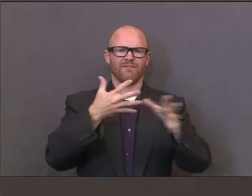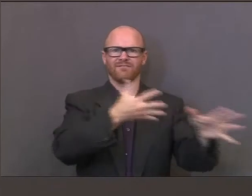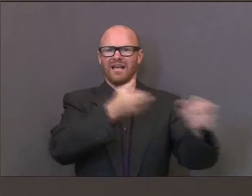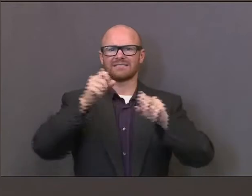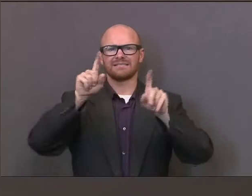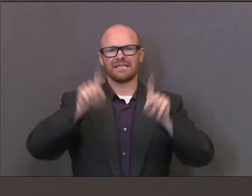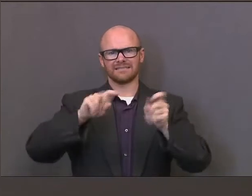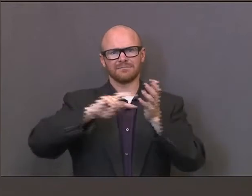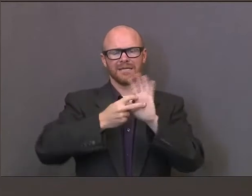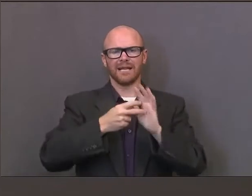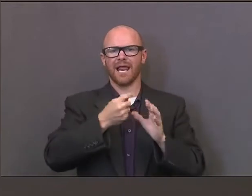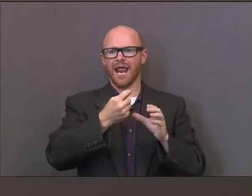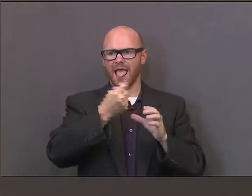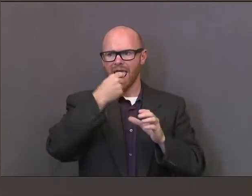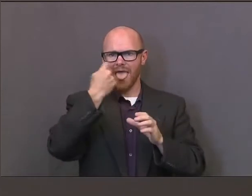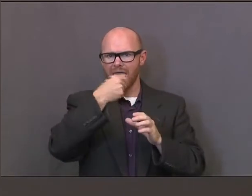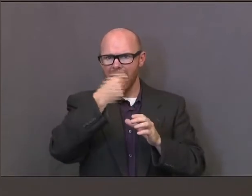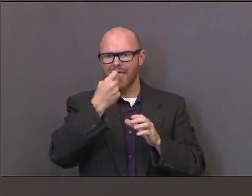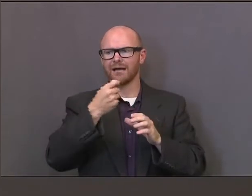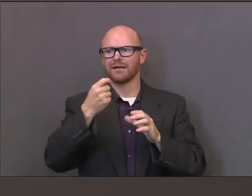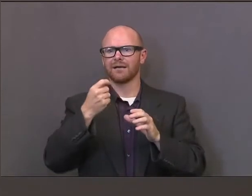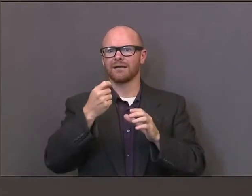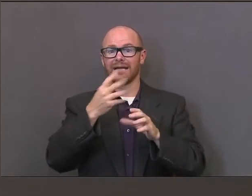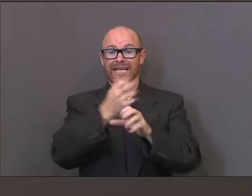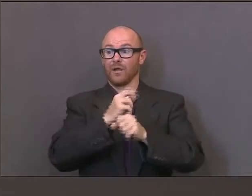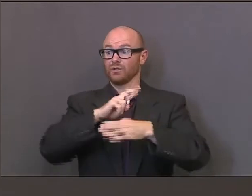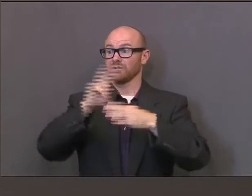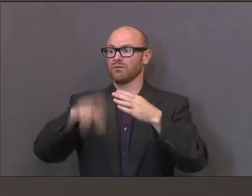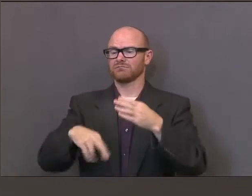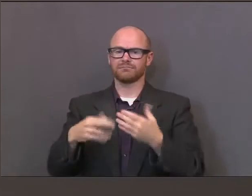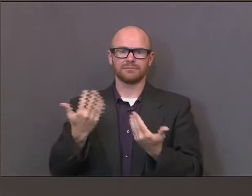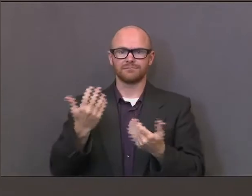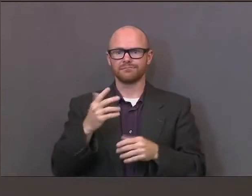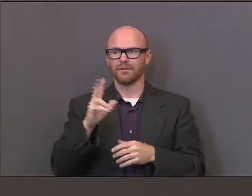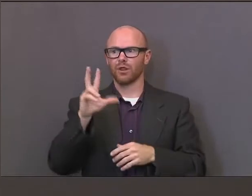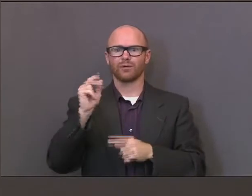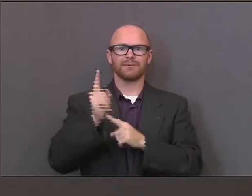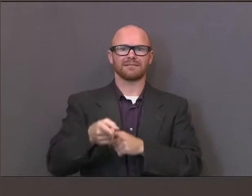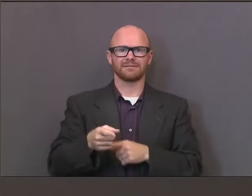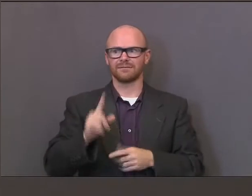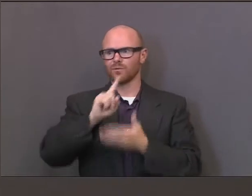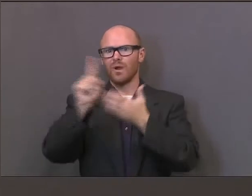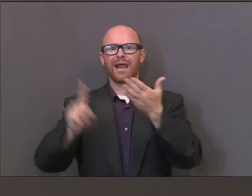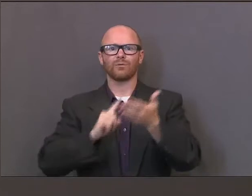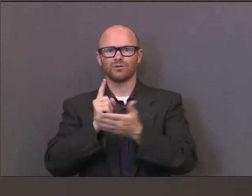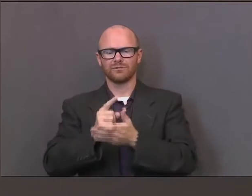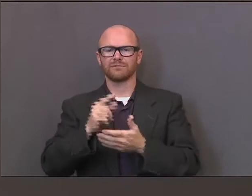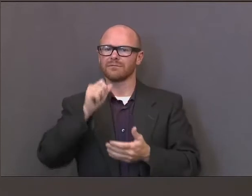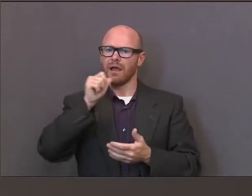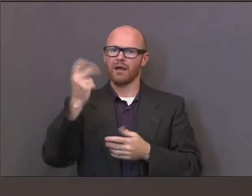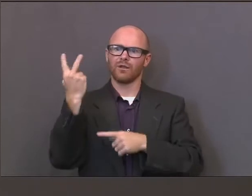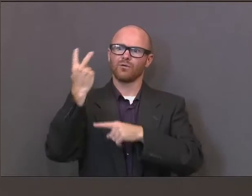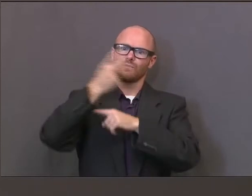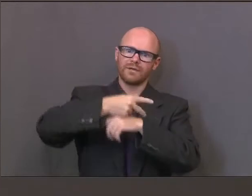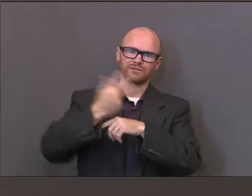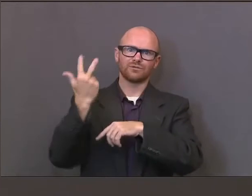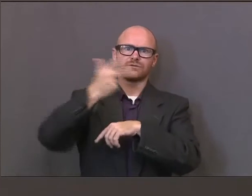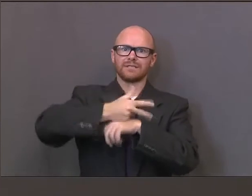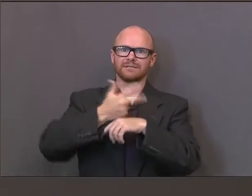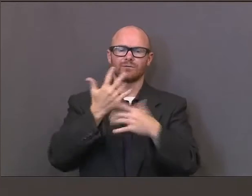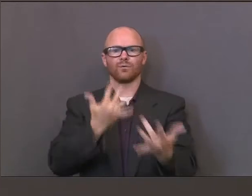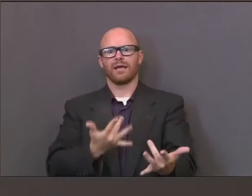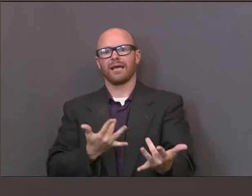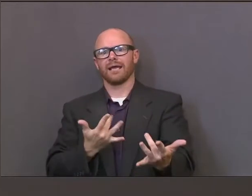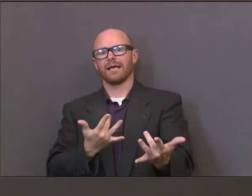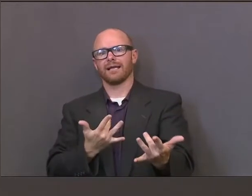It's been a critical issue for us to have people to have the ability to get tested so we know who has the virus and what we can do to help